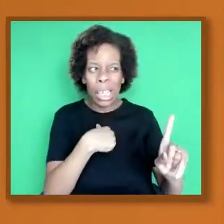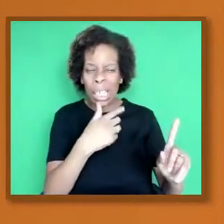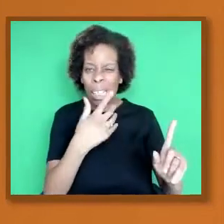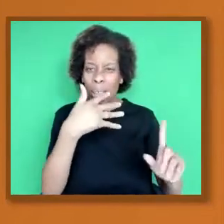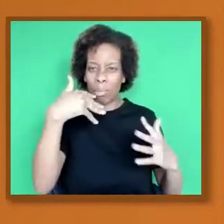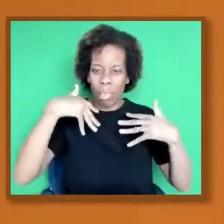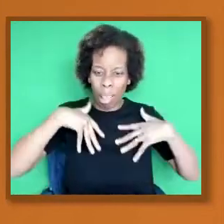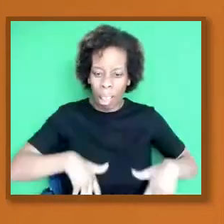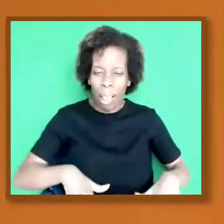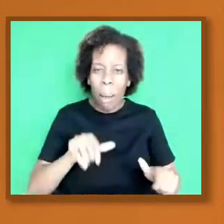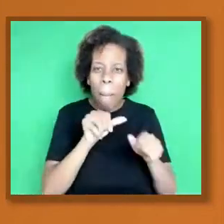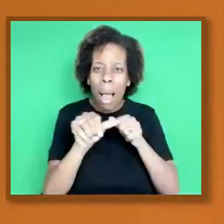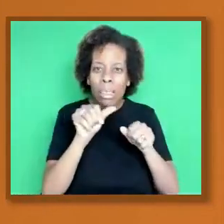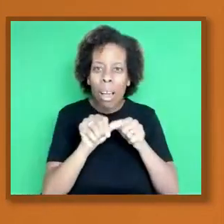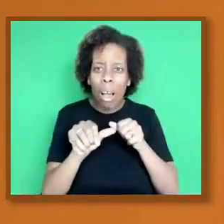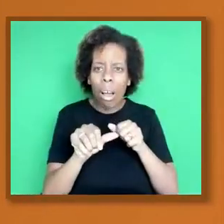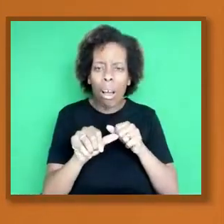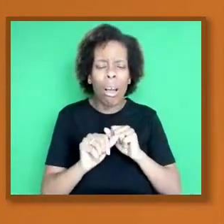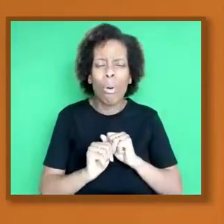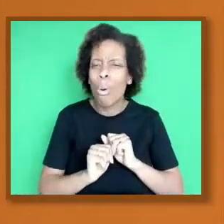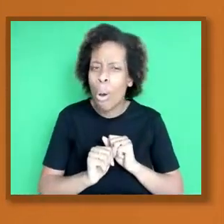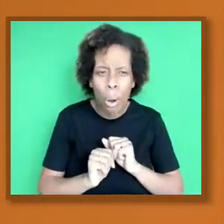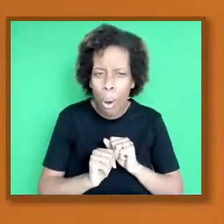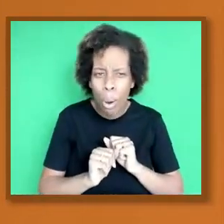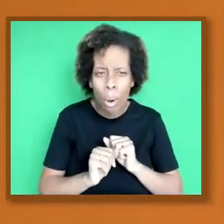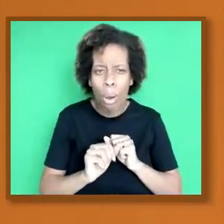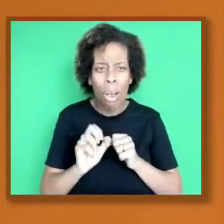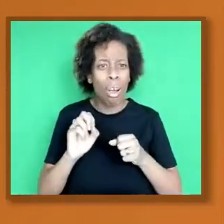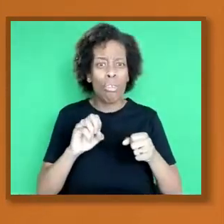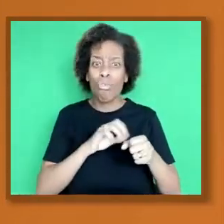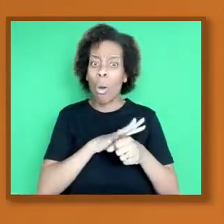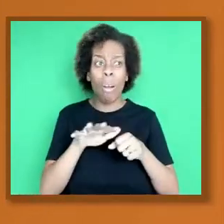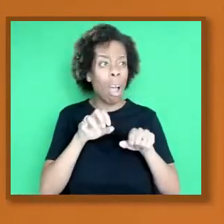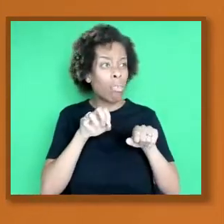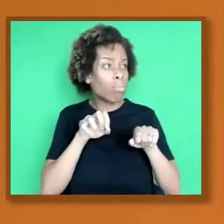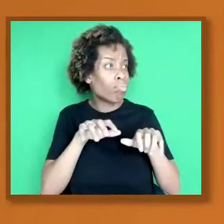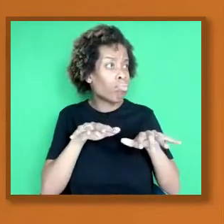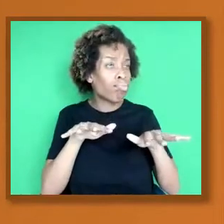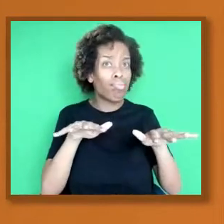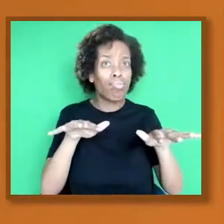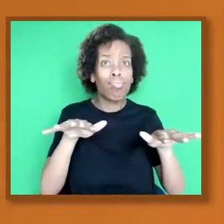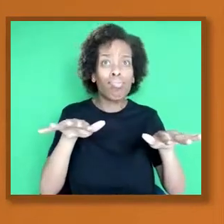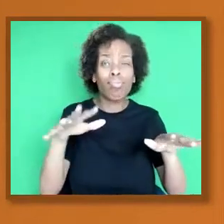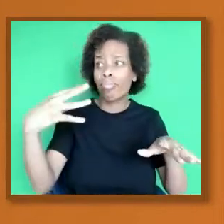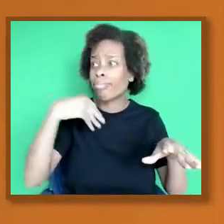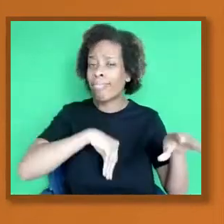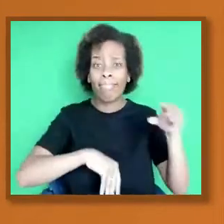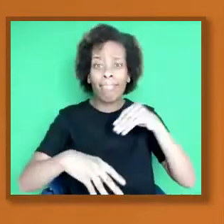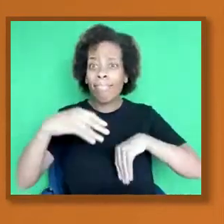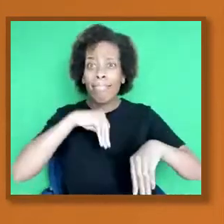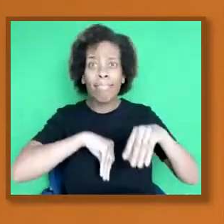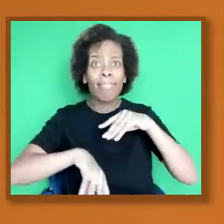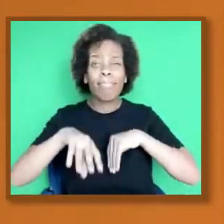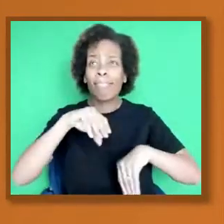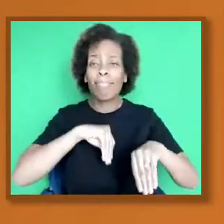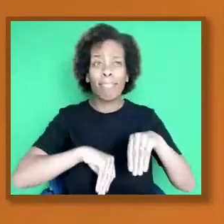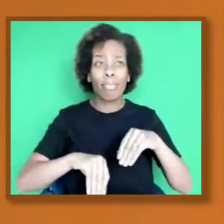It will go in and it's other societal and underlying